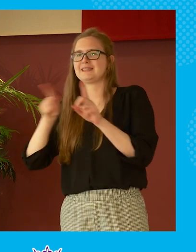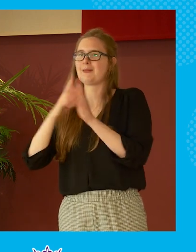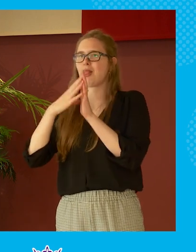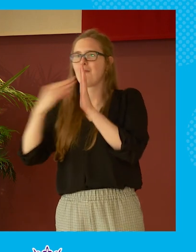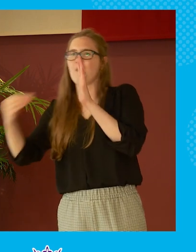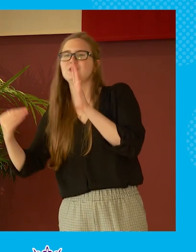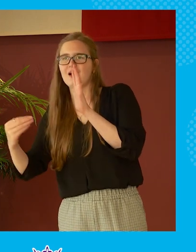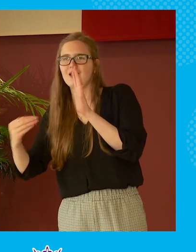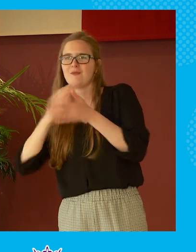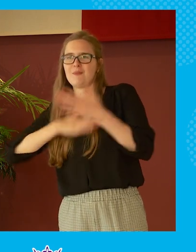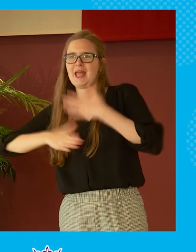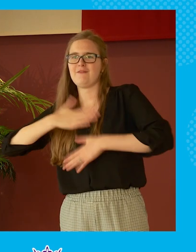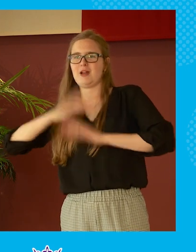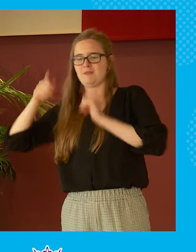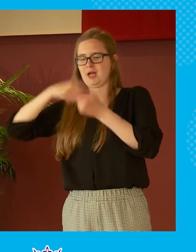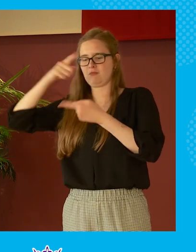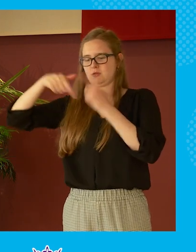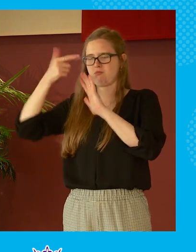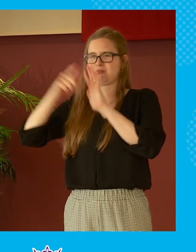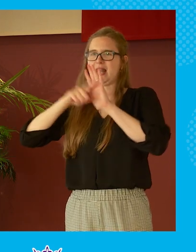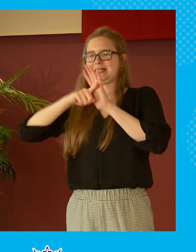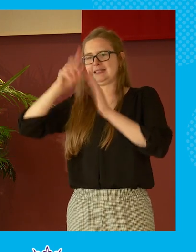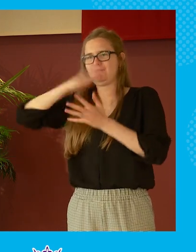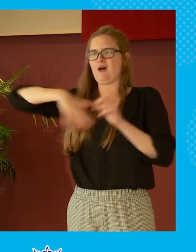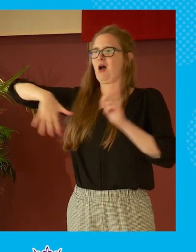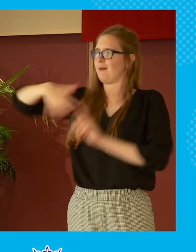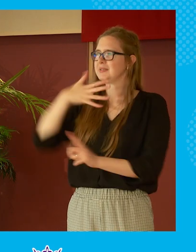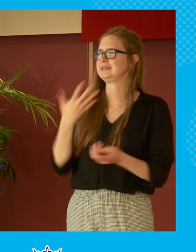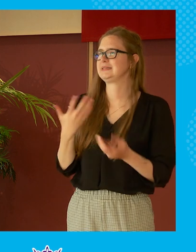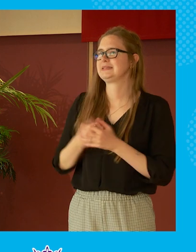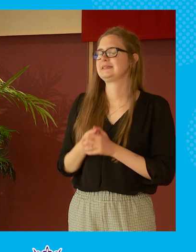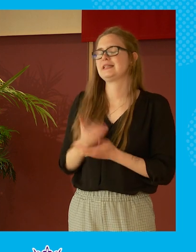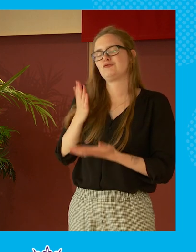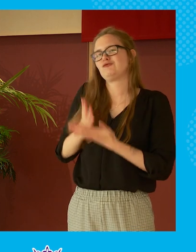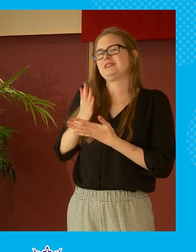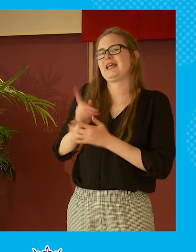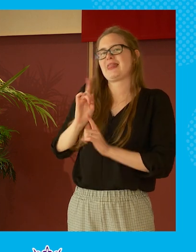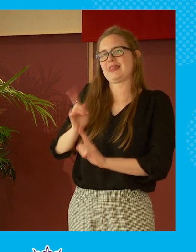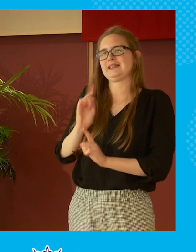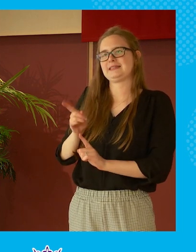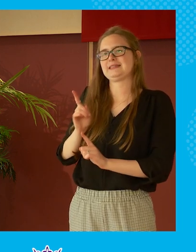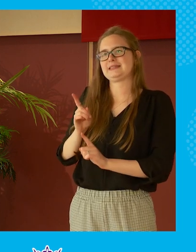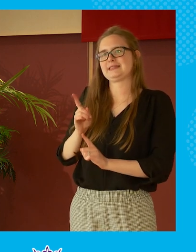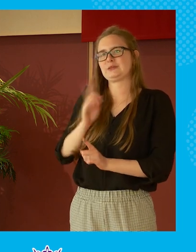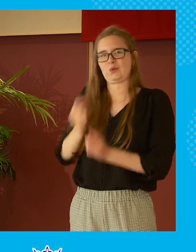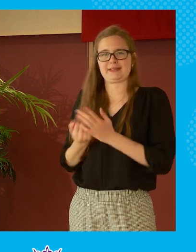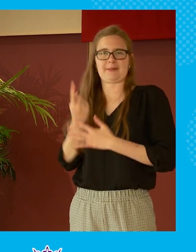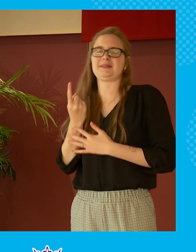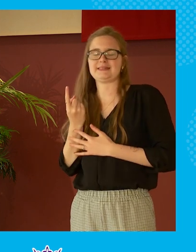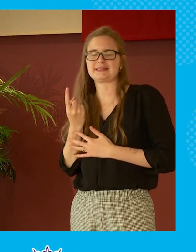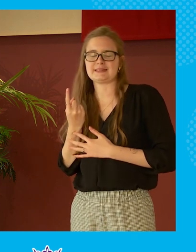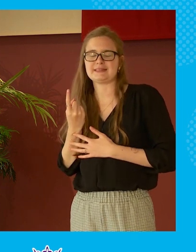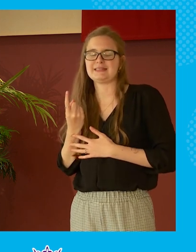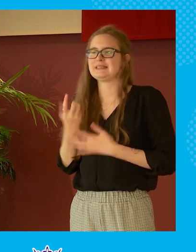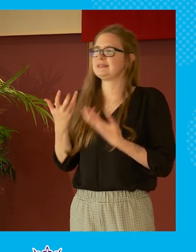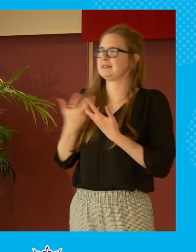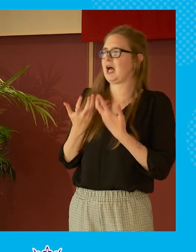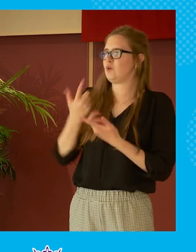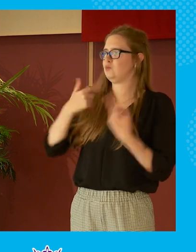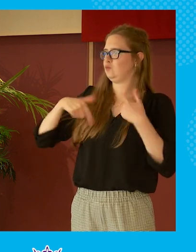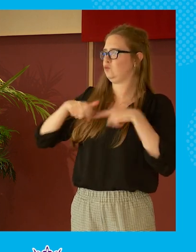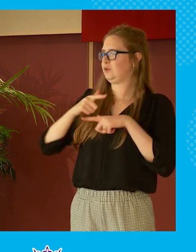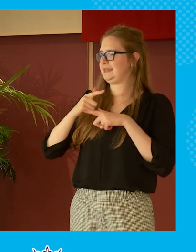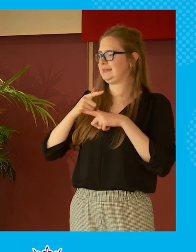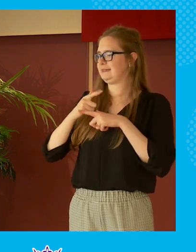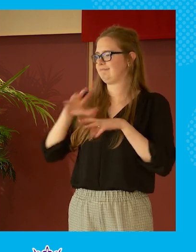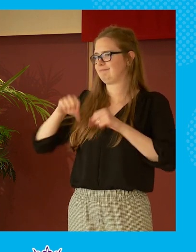of behavior and you end up with a downward spiral and i and i think that's that's really what what what's happened and that's that's how we end